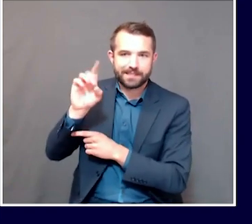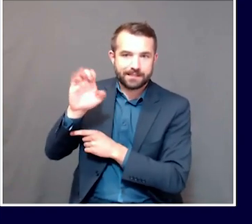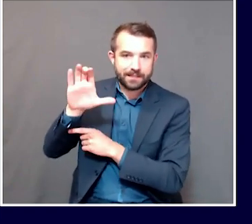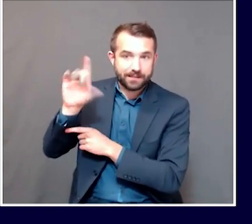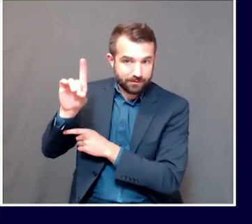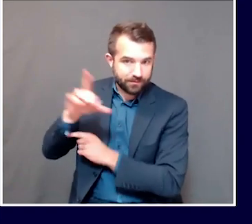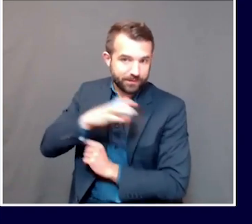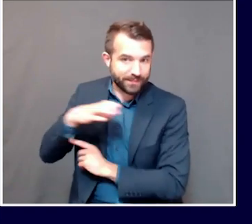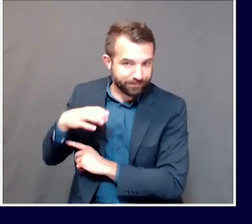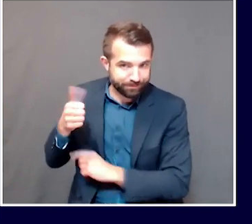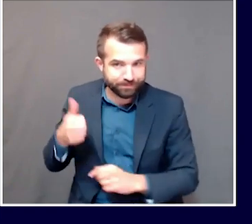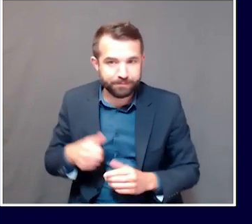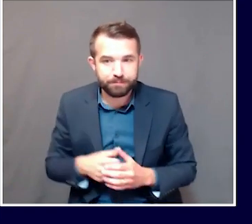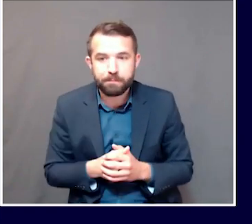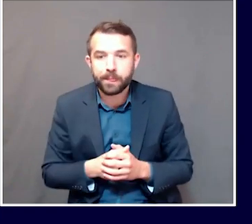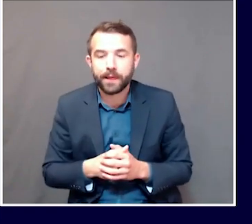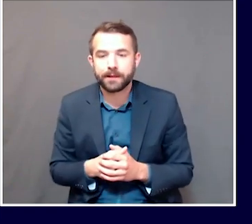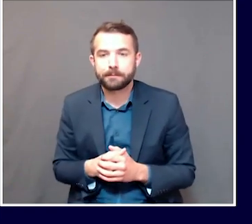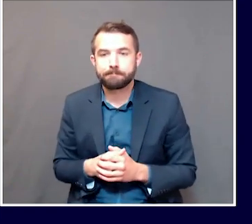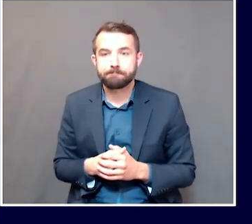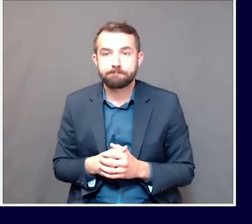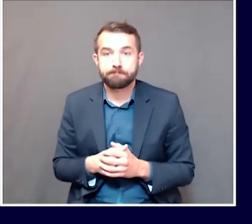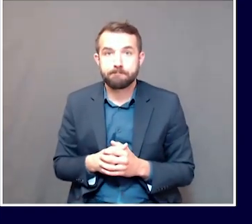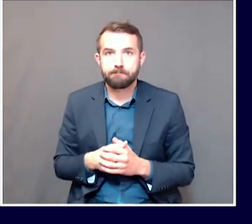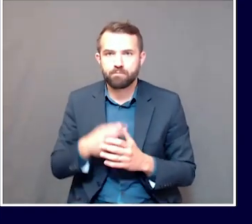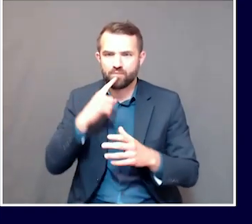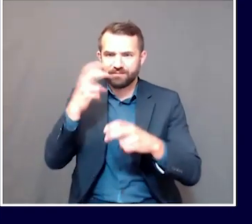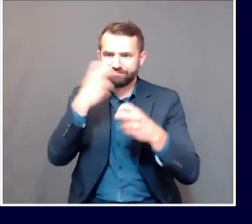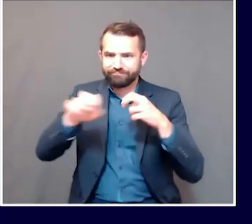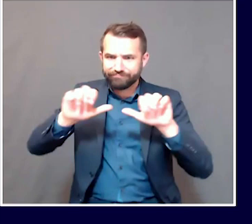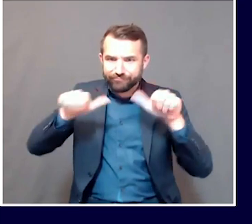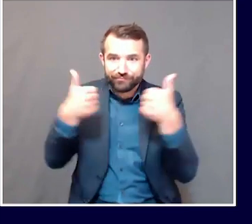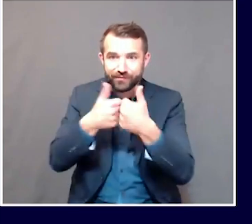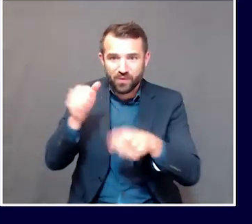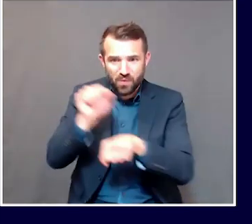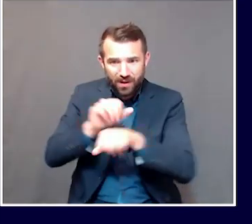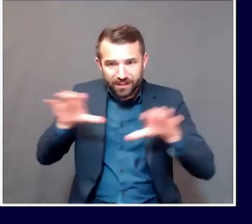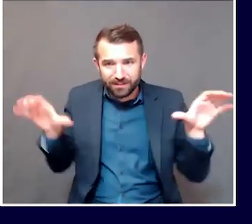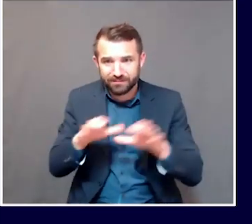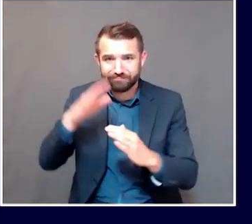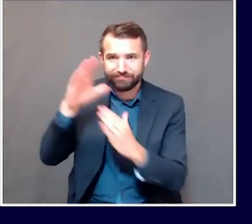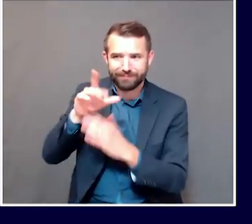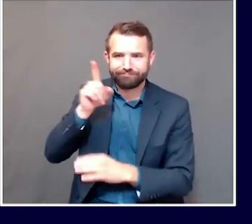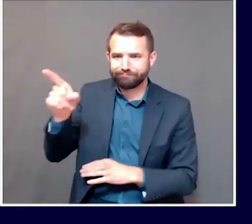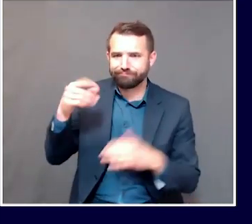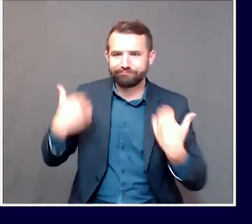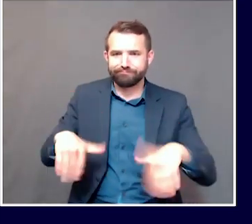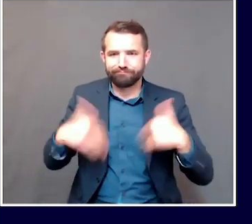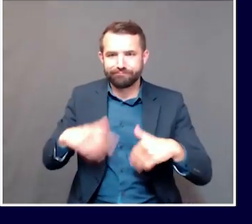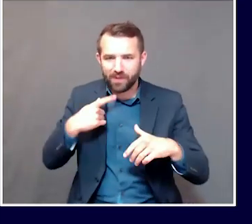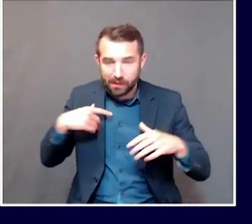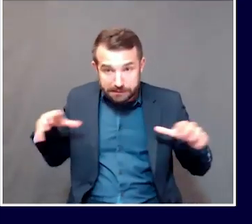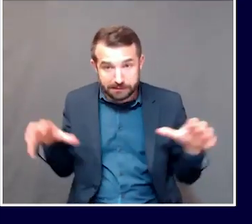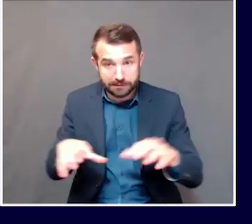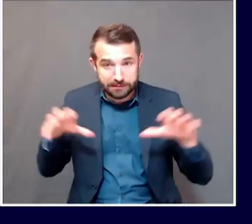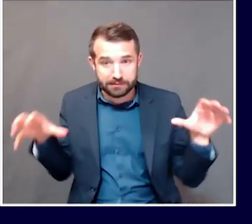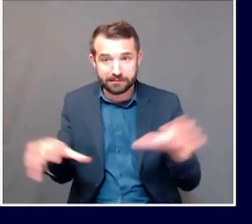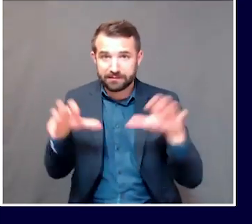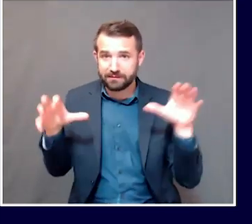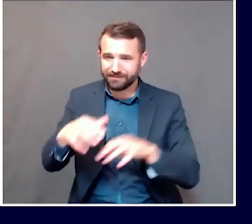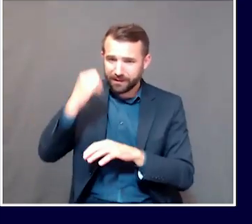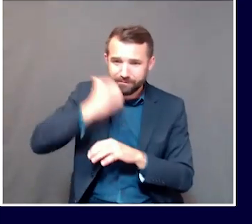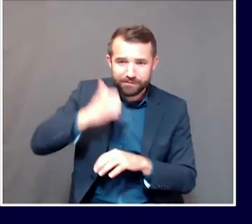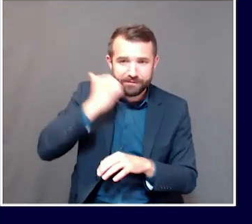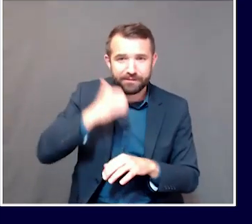someone with one of the toughest jobs in state government right now, and who is doing yeoman's work every day. It's been three months since our